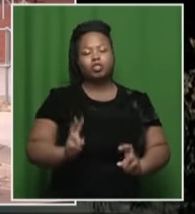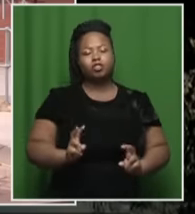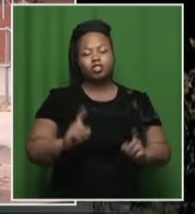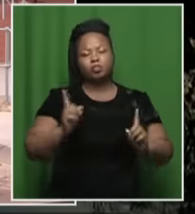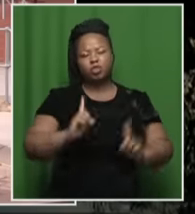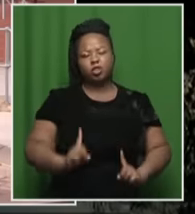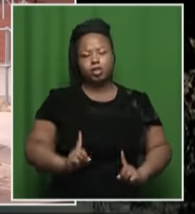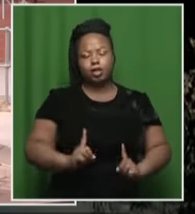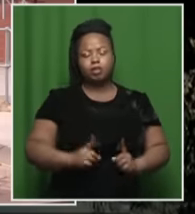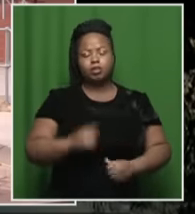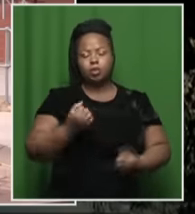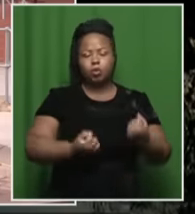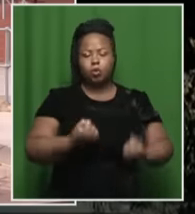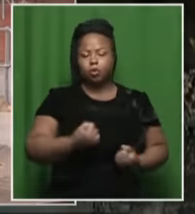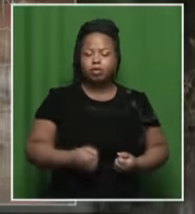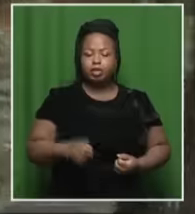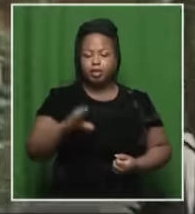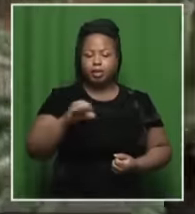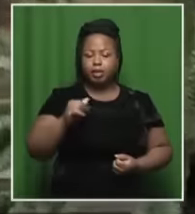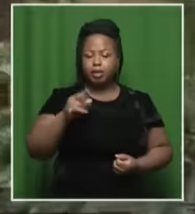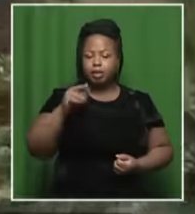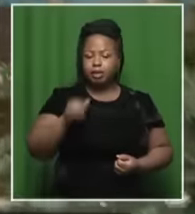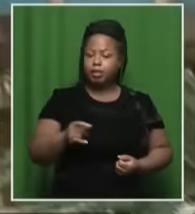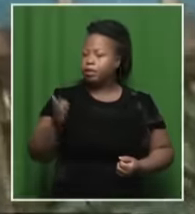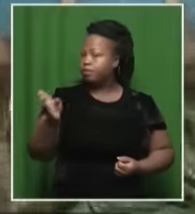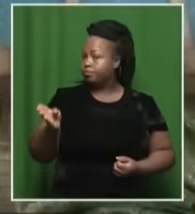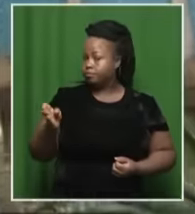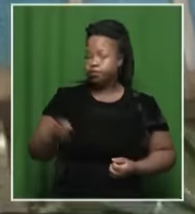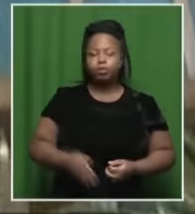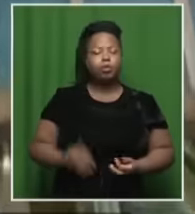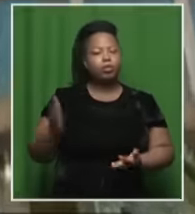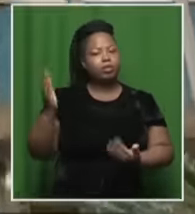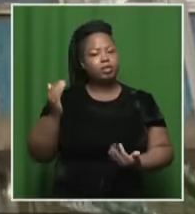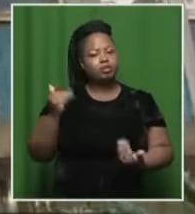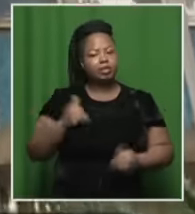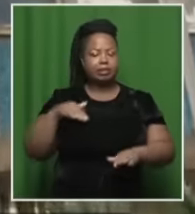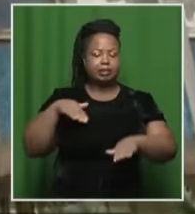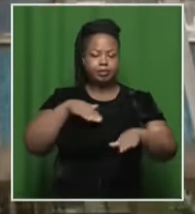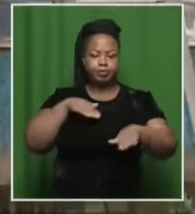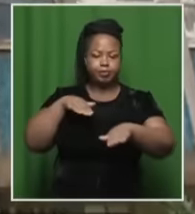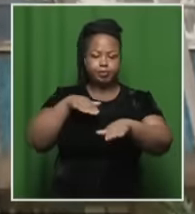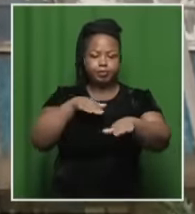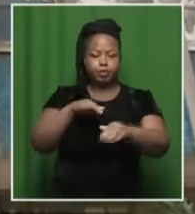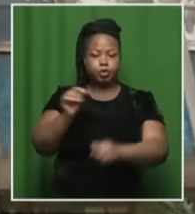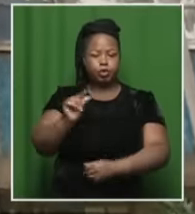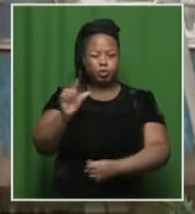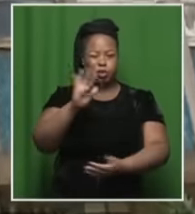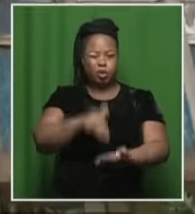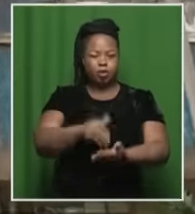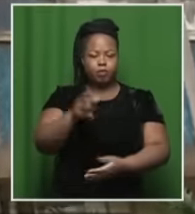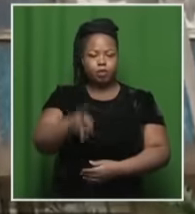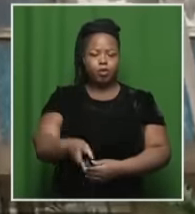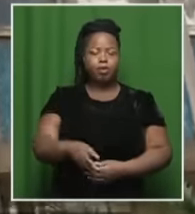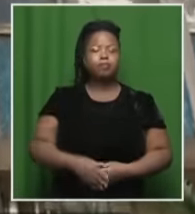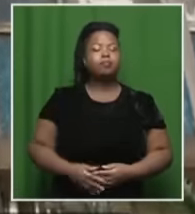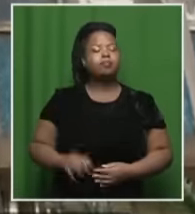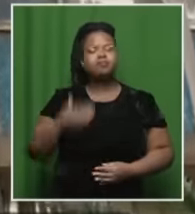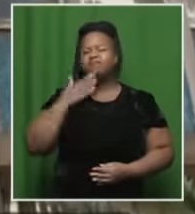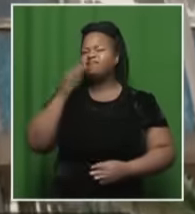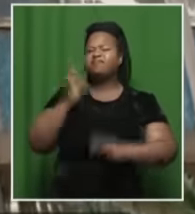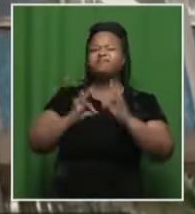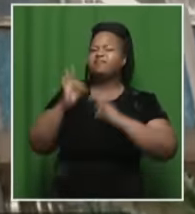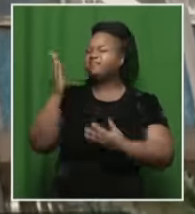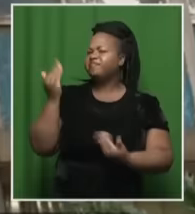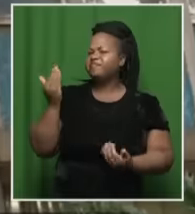is. Kani, good morning. So, we are, of course, expecting that convoy to arrive there at any time. But talk to us about what to